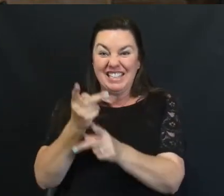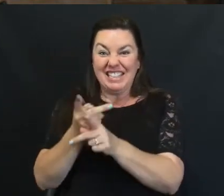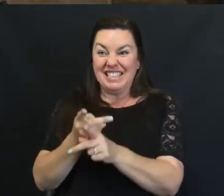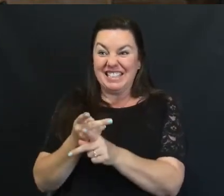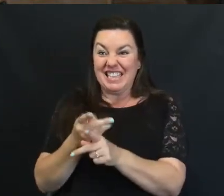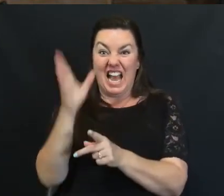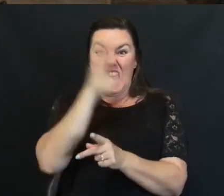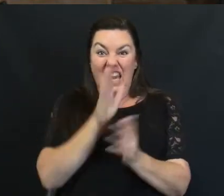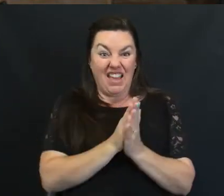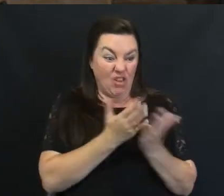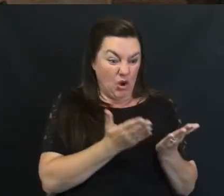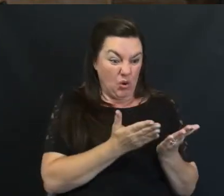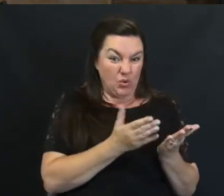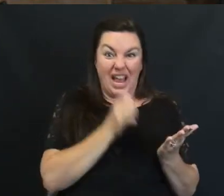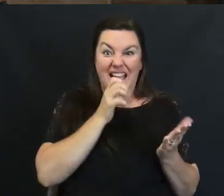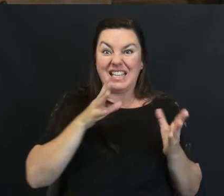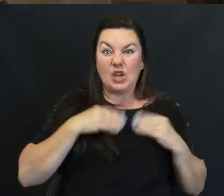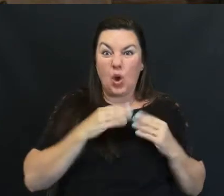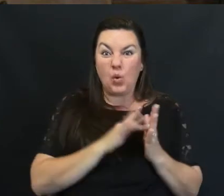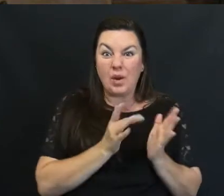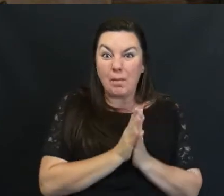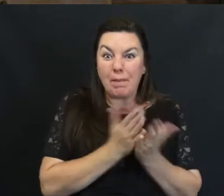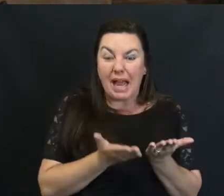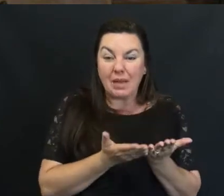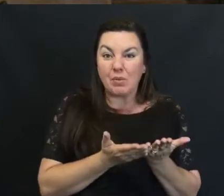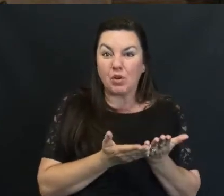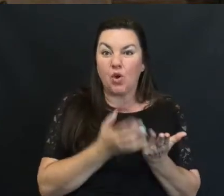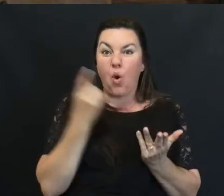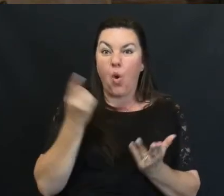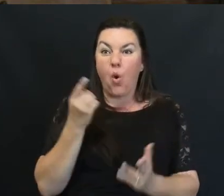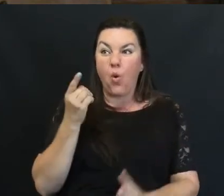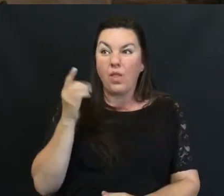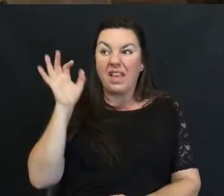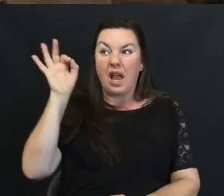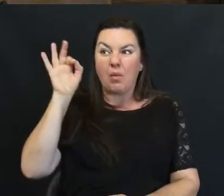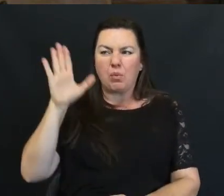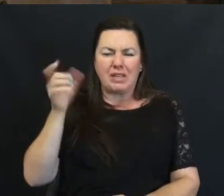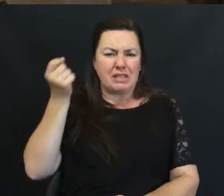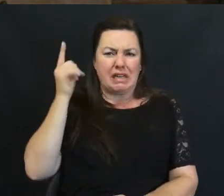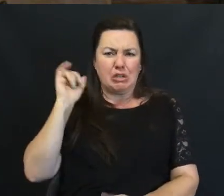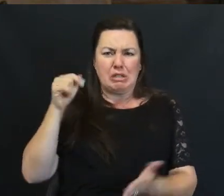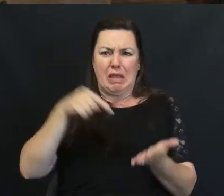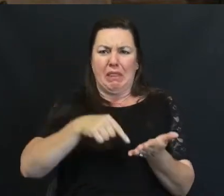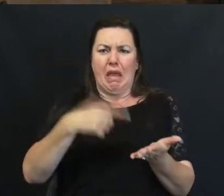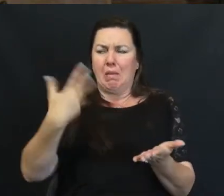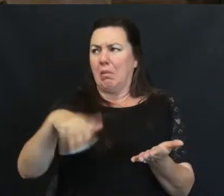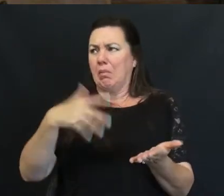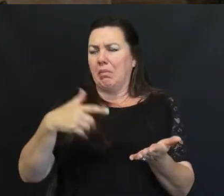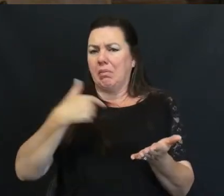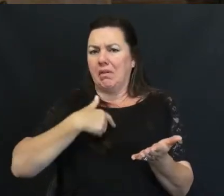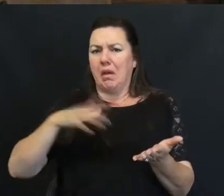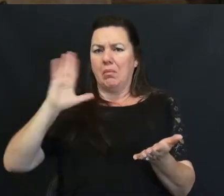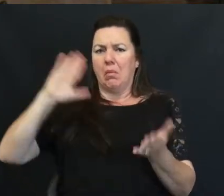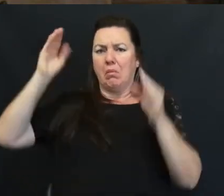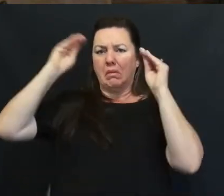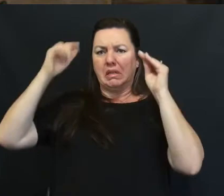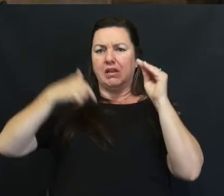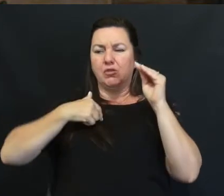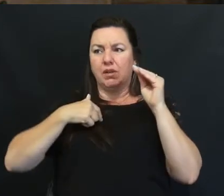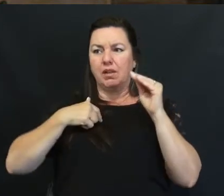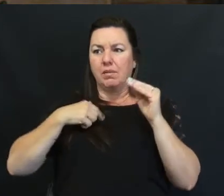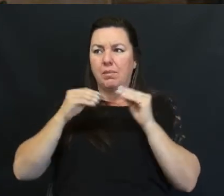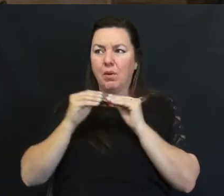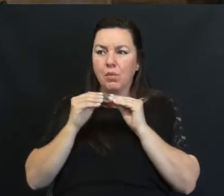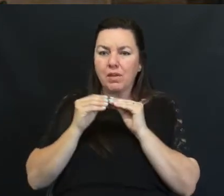Bible Much less Own one Only a priest Could understand it That's what I'd been taught With solid teaching